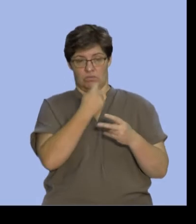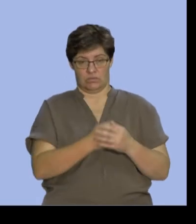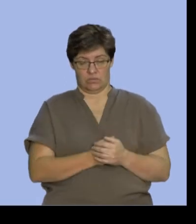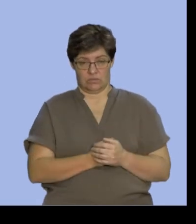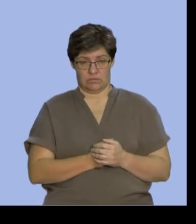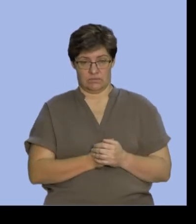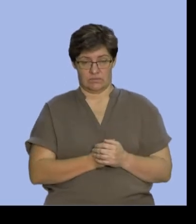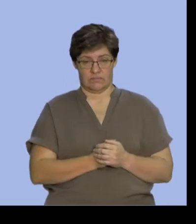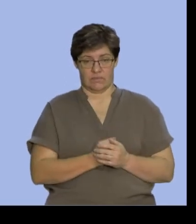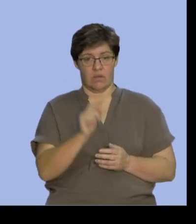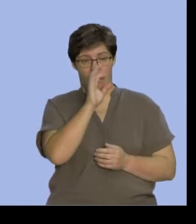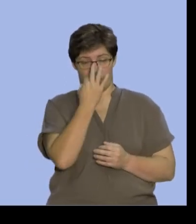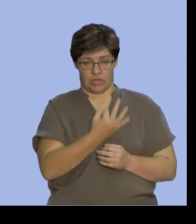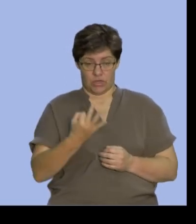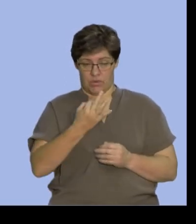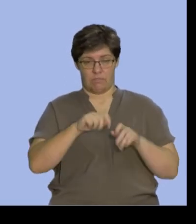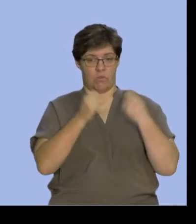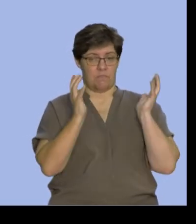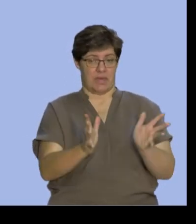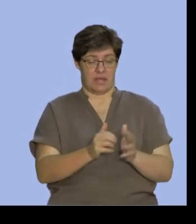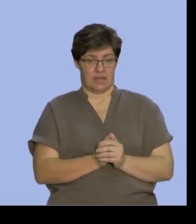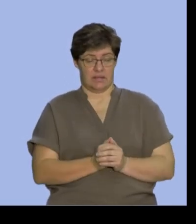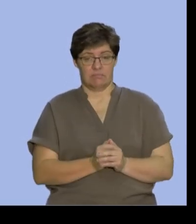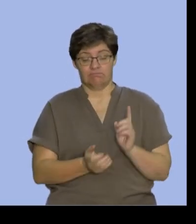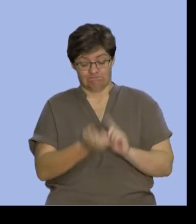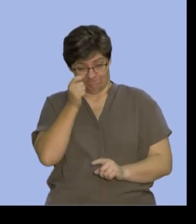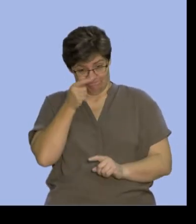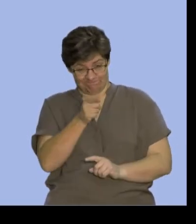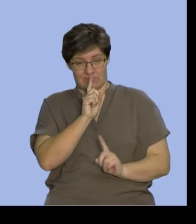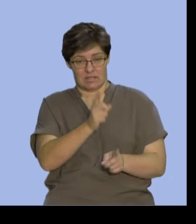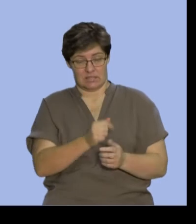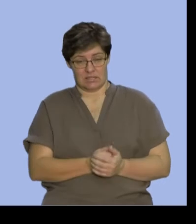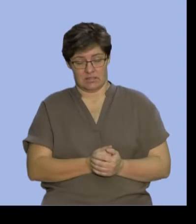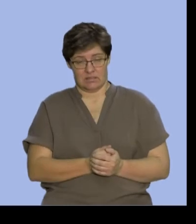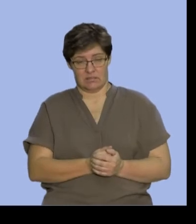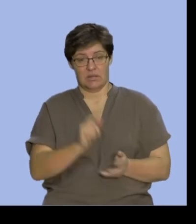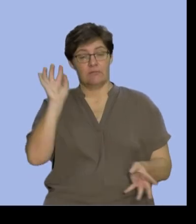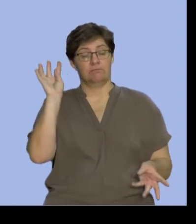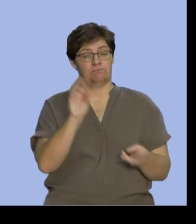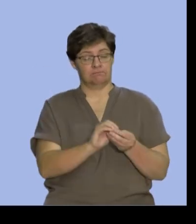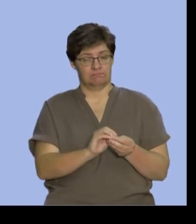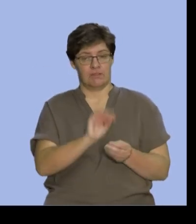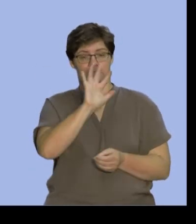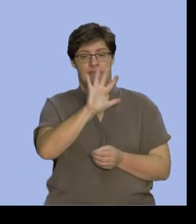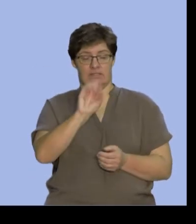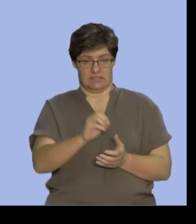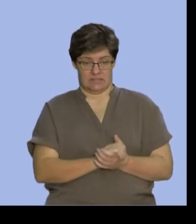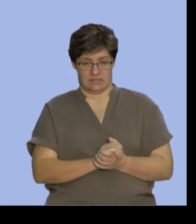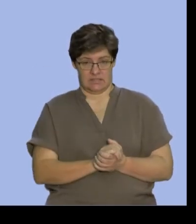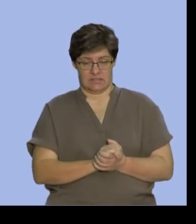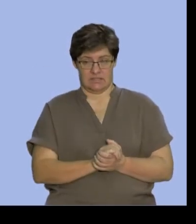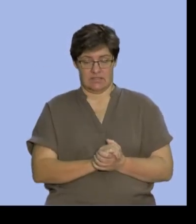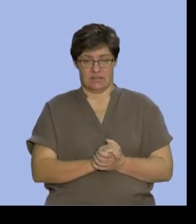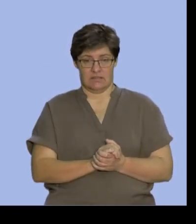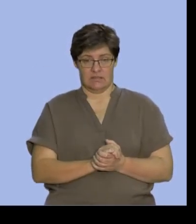nose. They've broken all three. And that's what we want to try and find. We know that in total there are 50. So let's try and put some